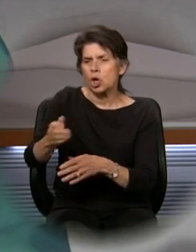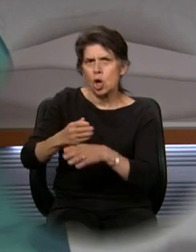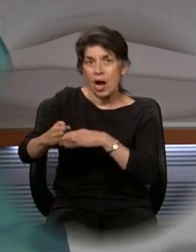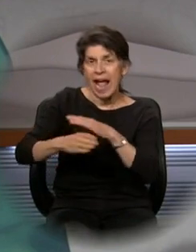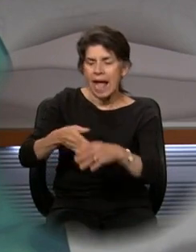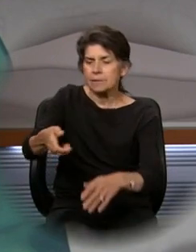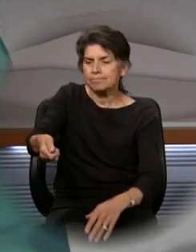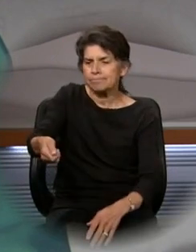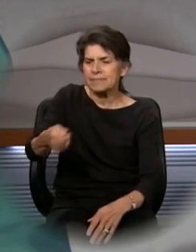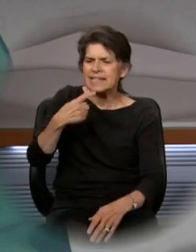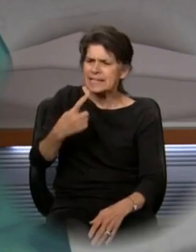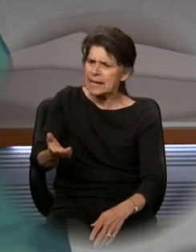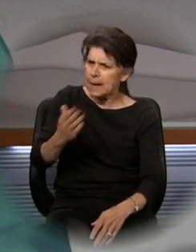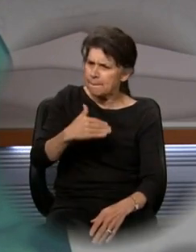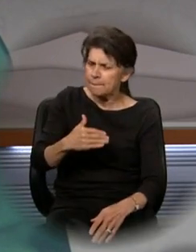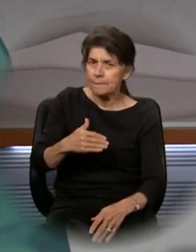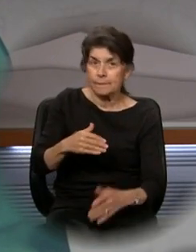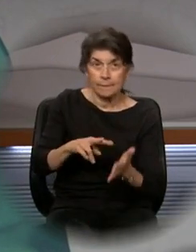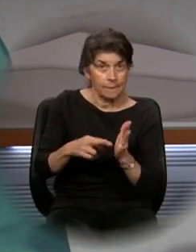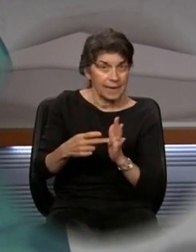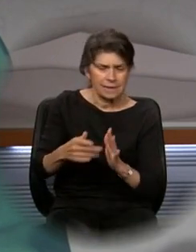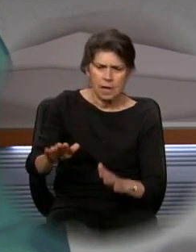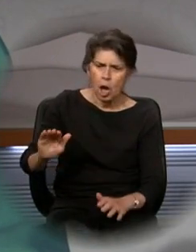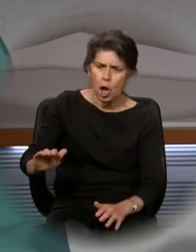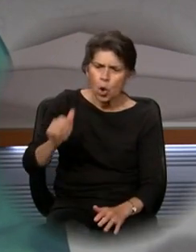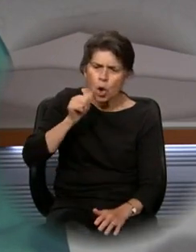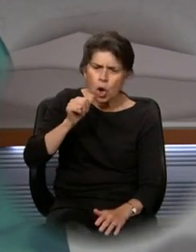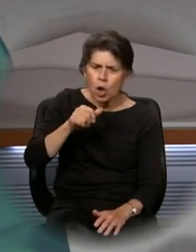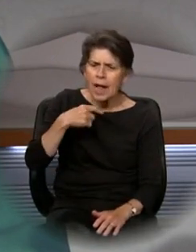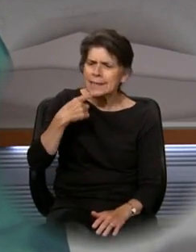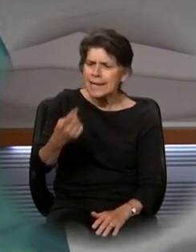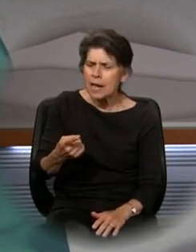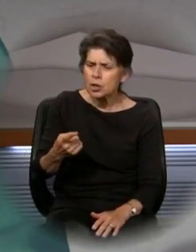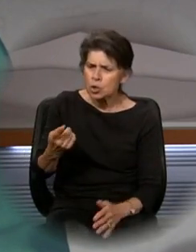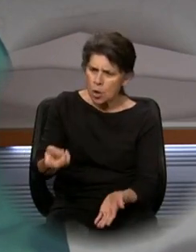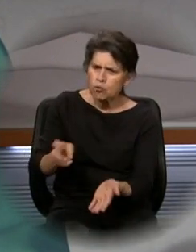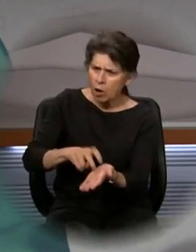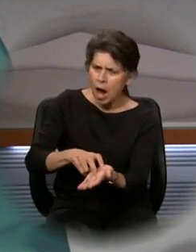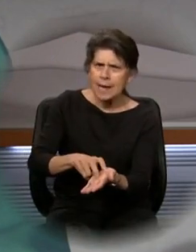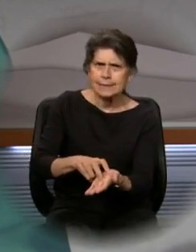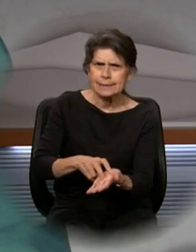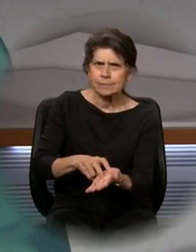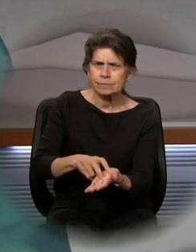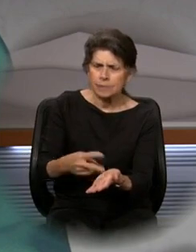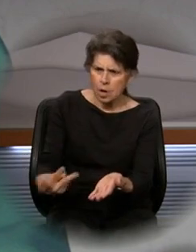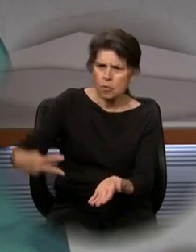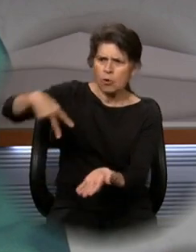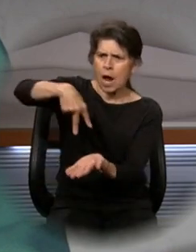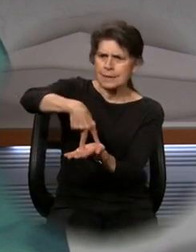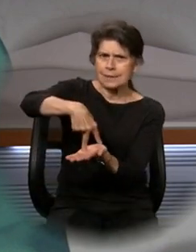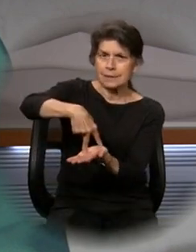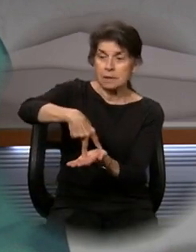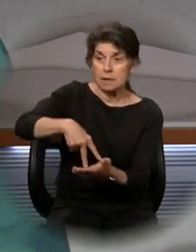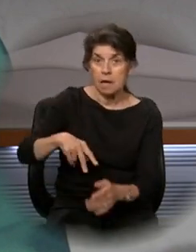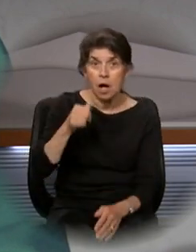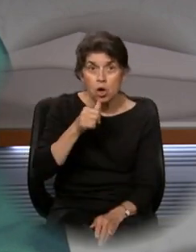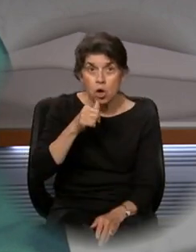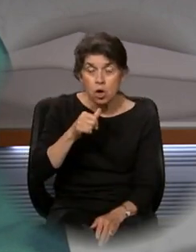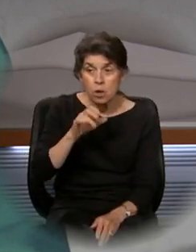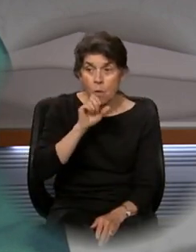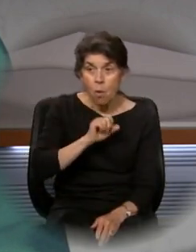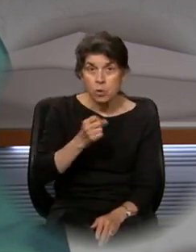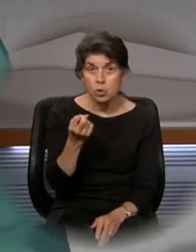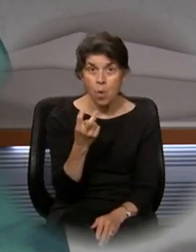To lithicum, come, which means, little girl, I say to you, arise. The girl, a child of 12,